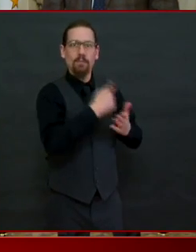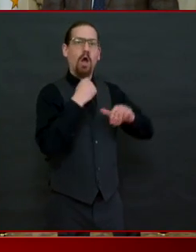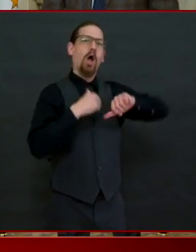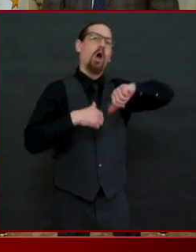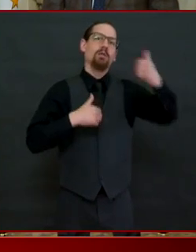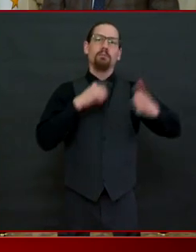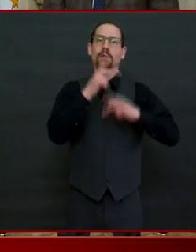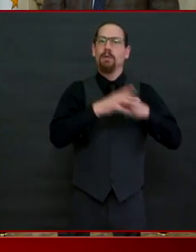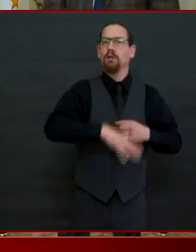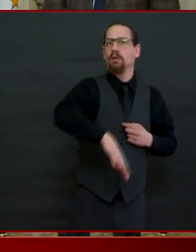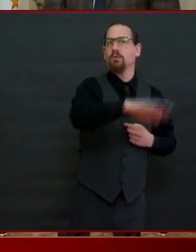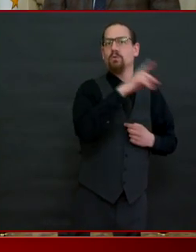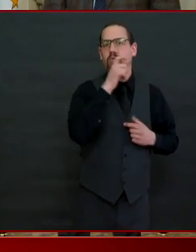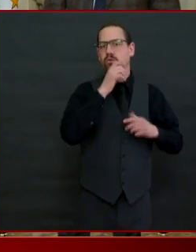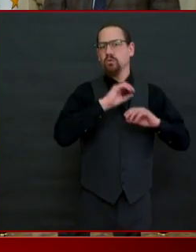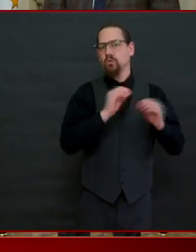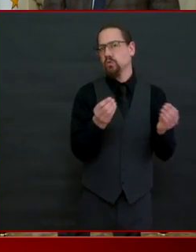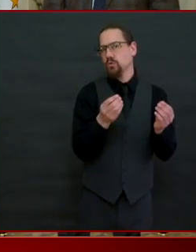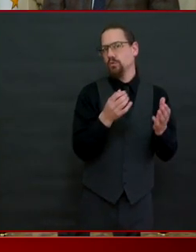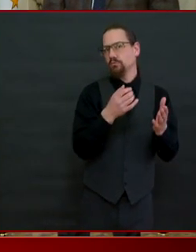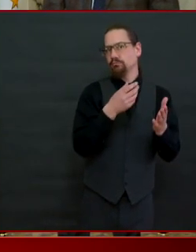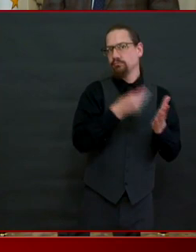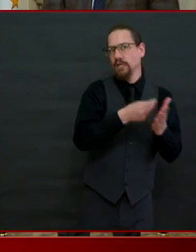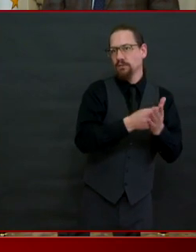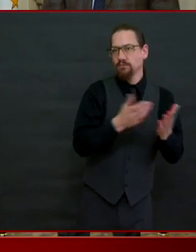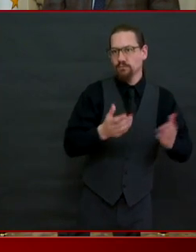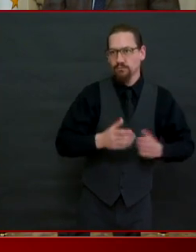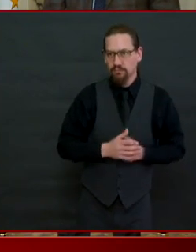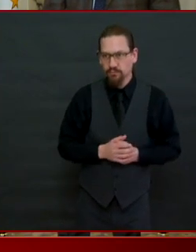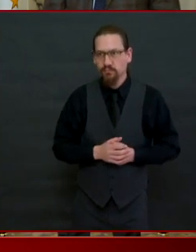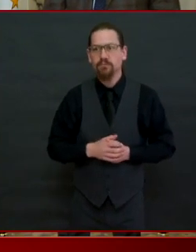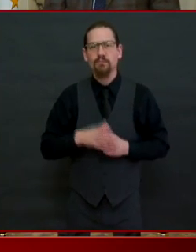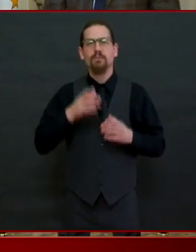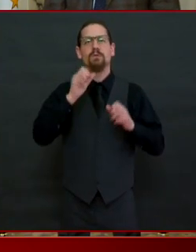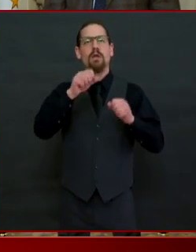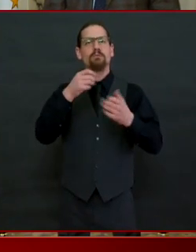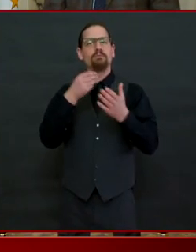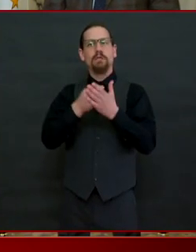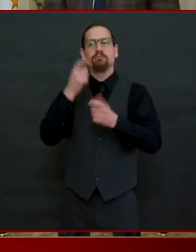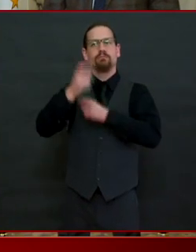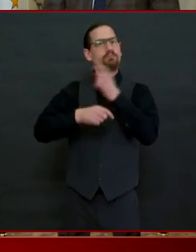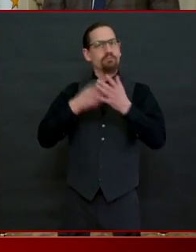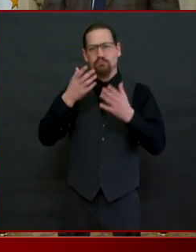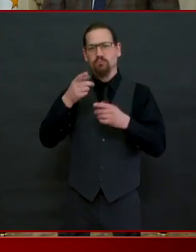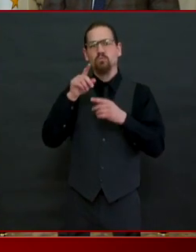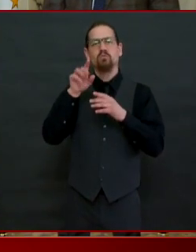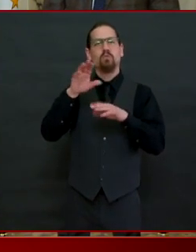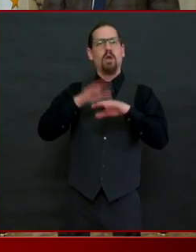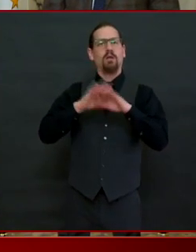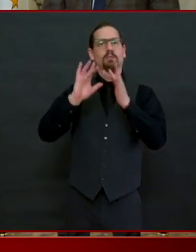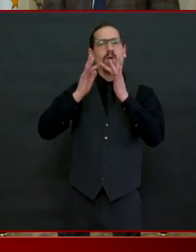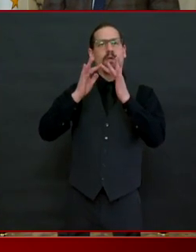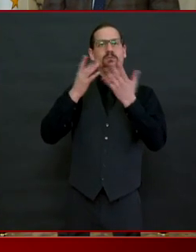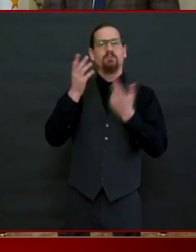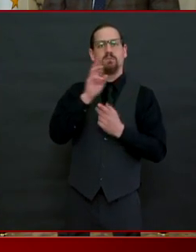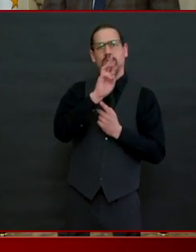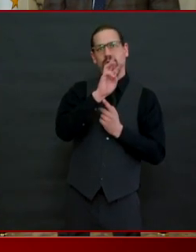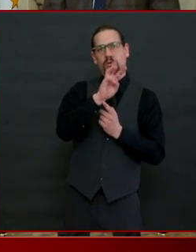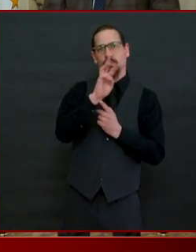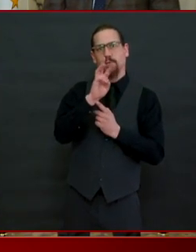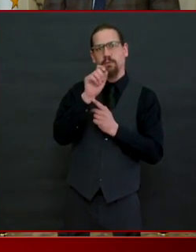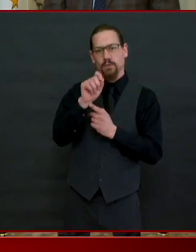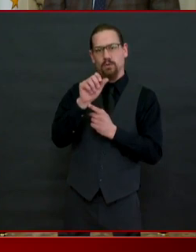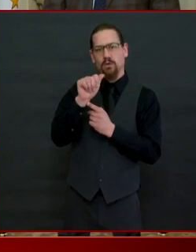artist communities dot org and search the rhode island artist relief fund and make a donation